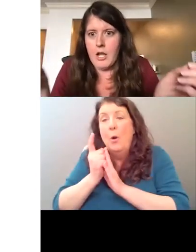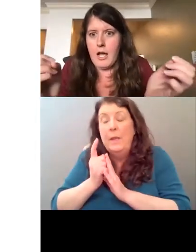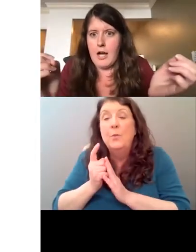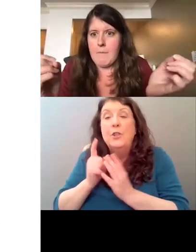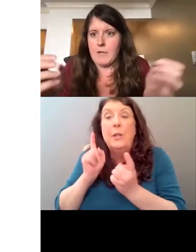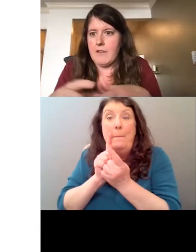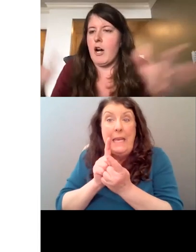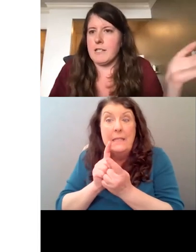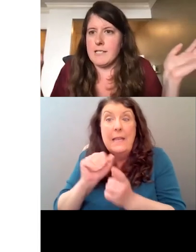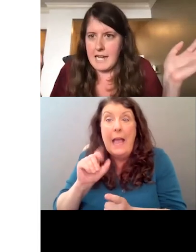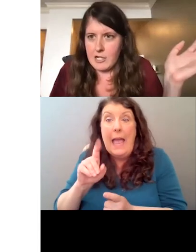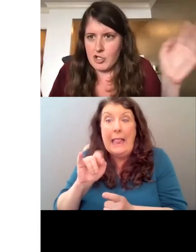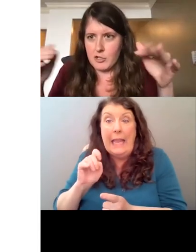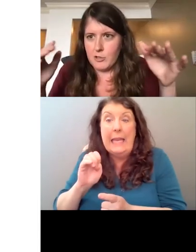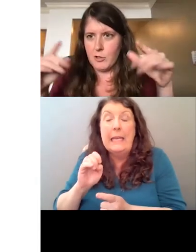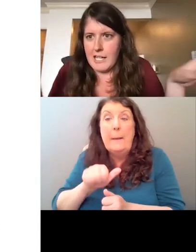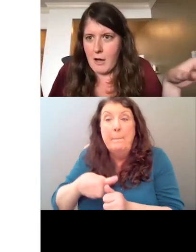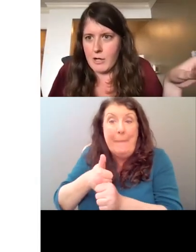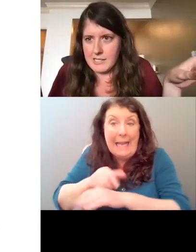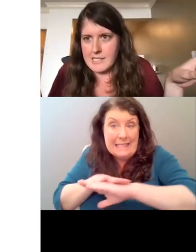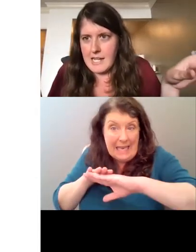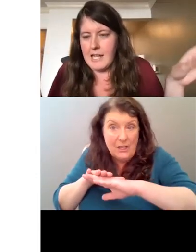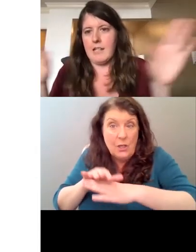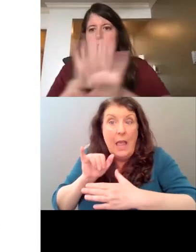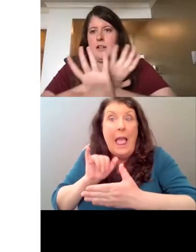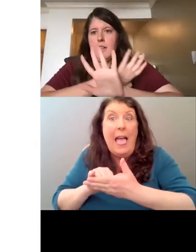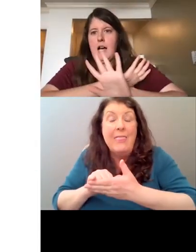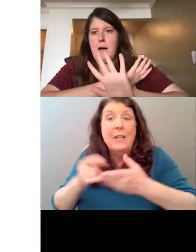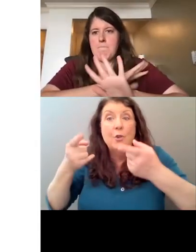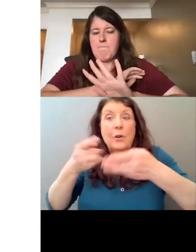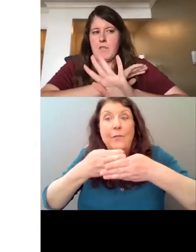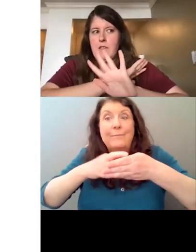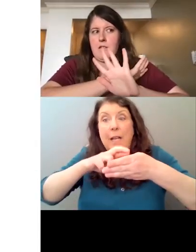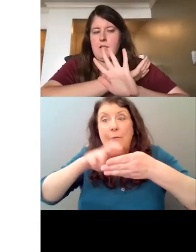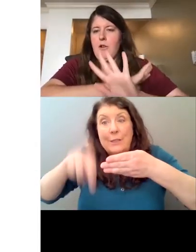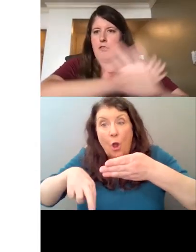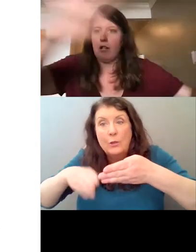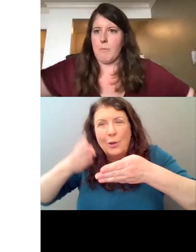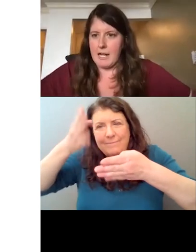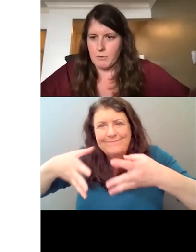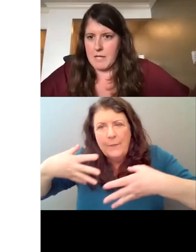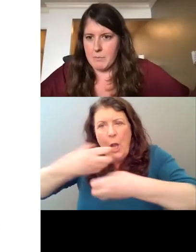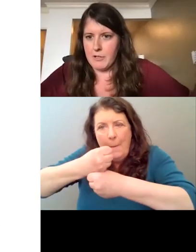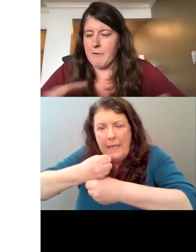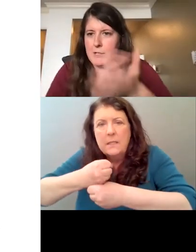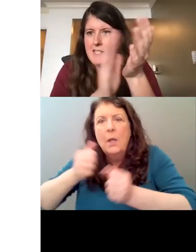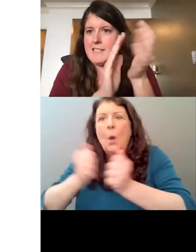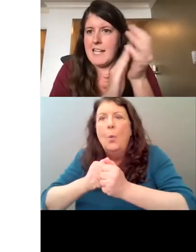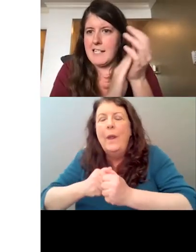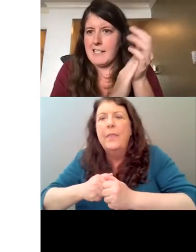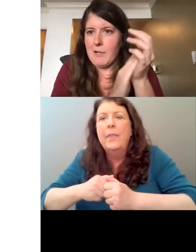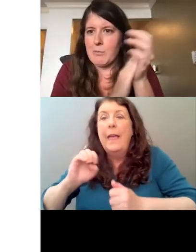her, um, kind of on stage looking out and seeing, um, you know, the theater packed with people and